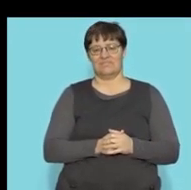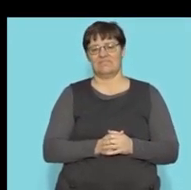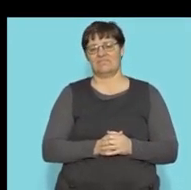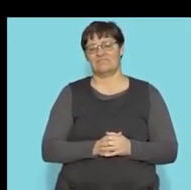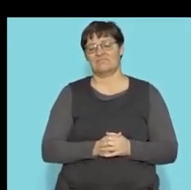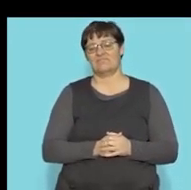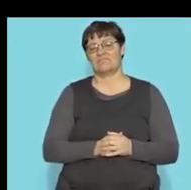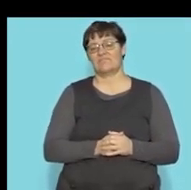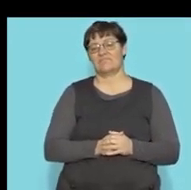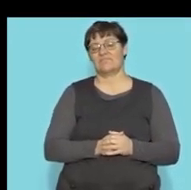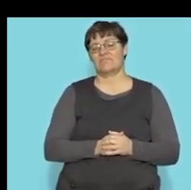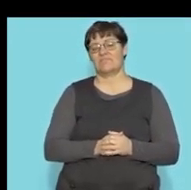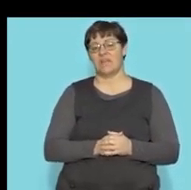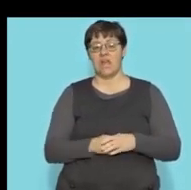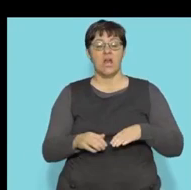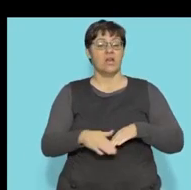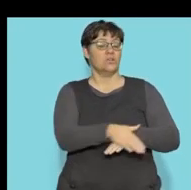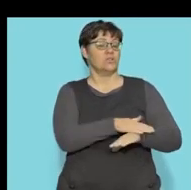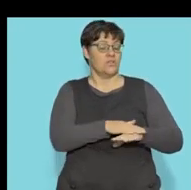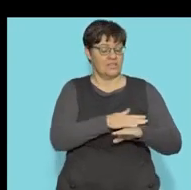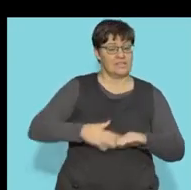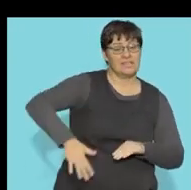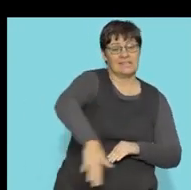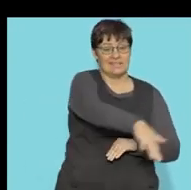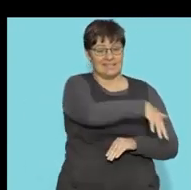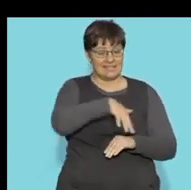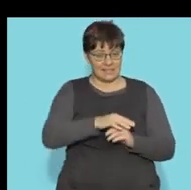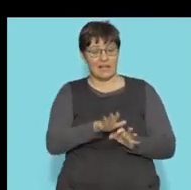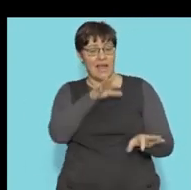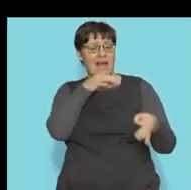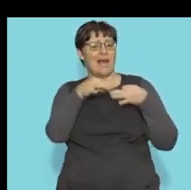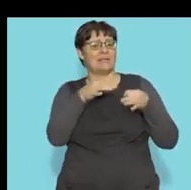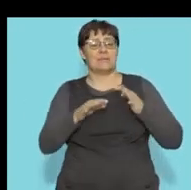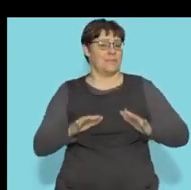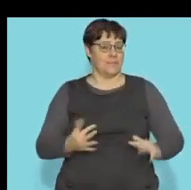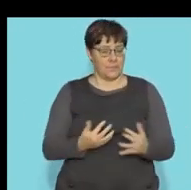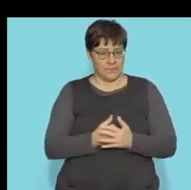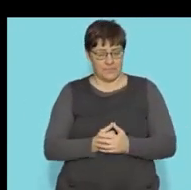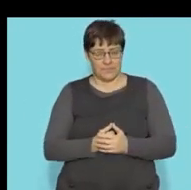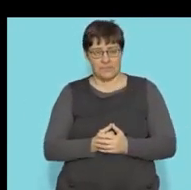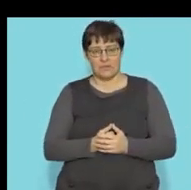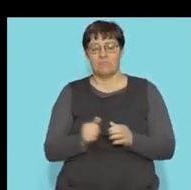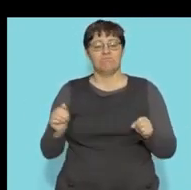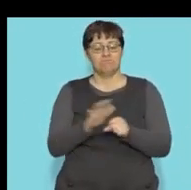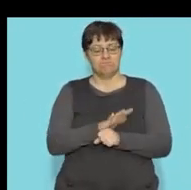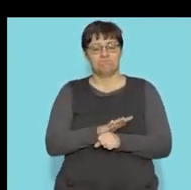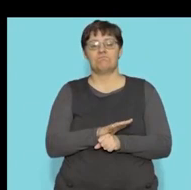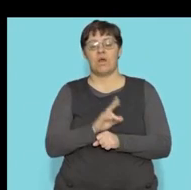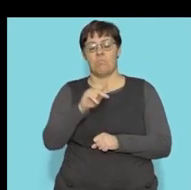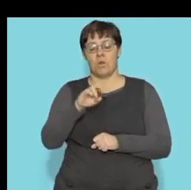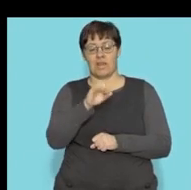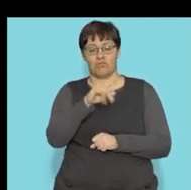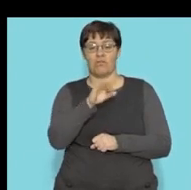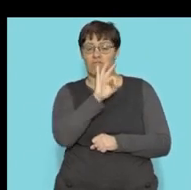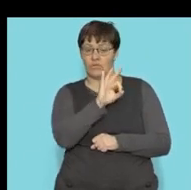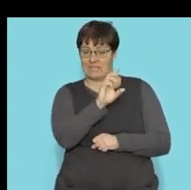So the surface area can be defined or explained as the total surface area of a polyhedron,